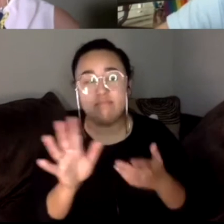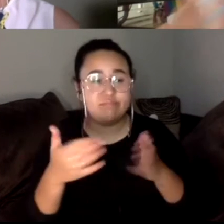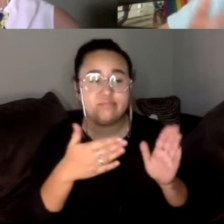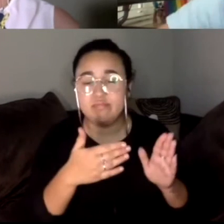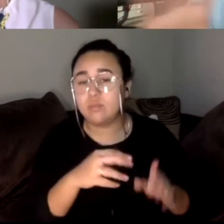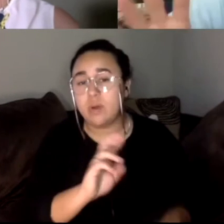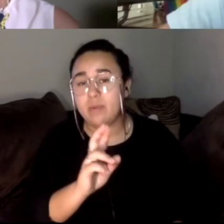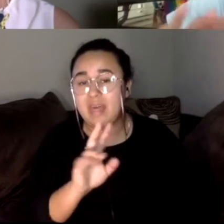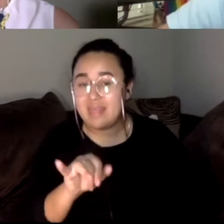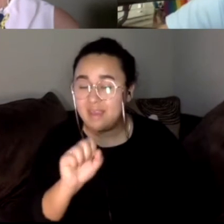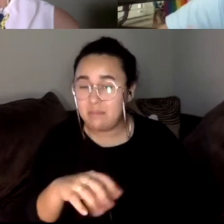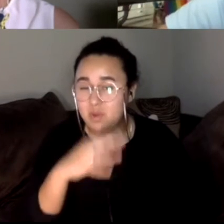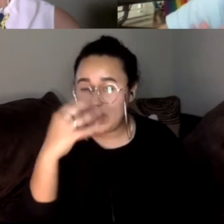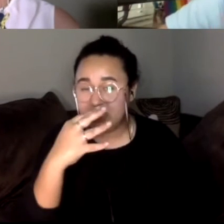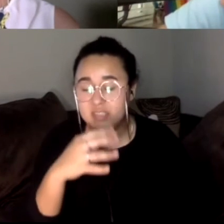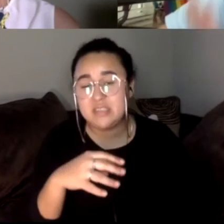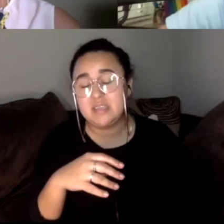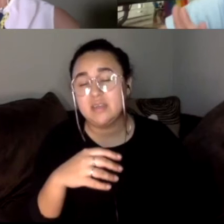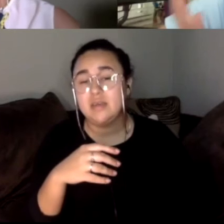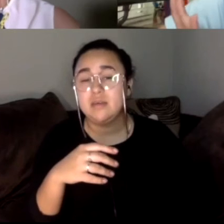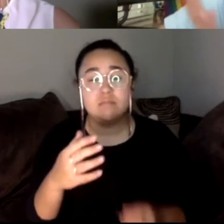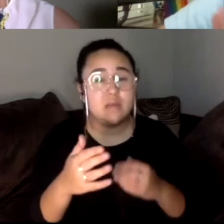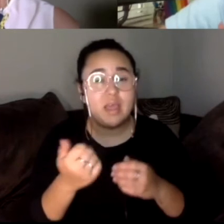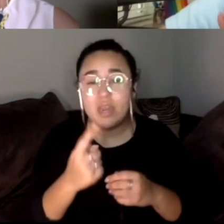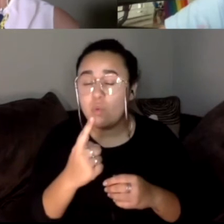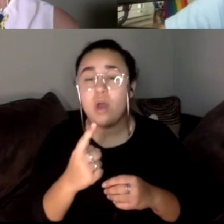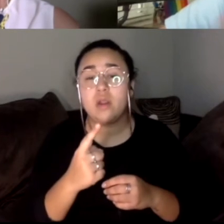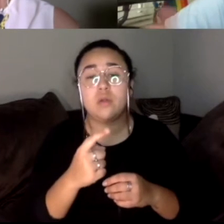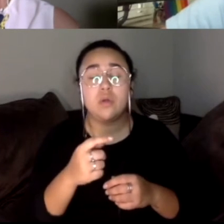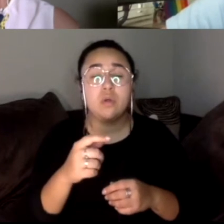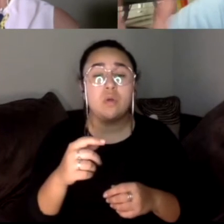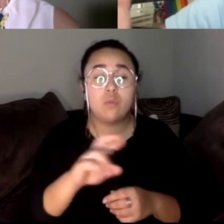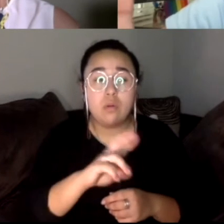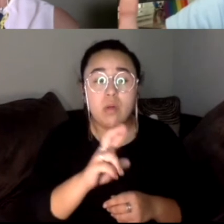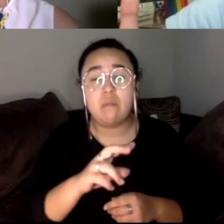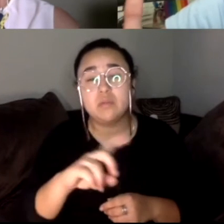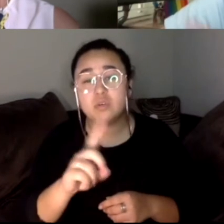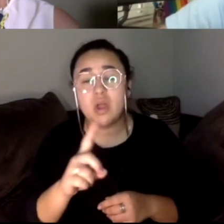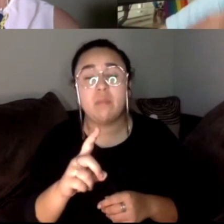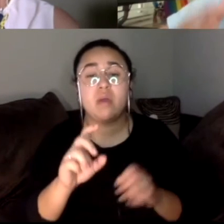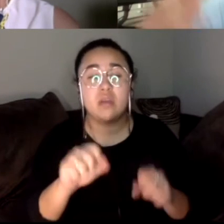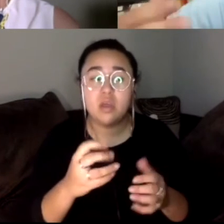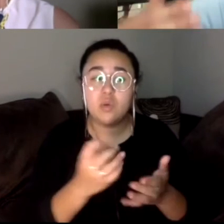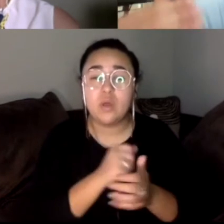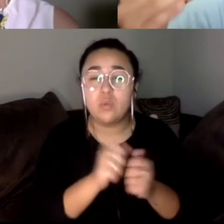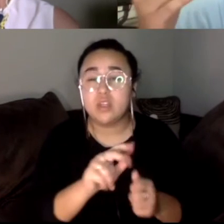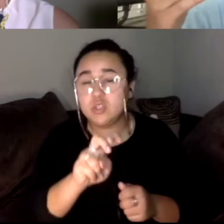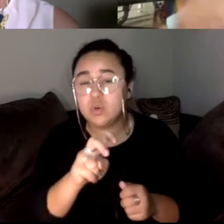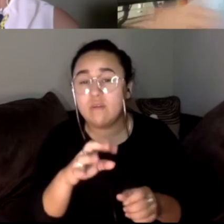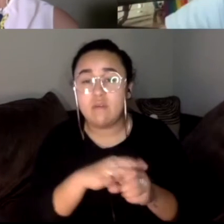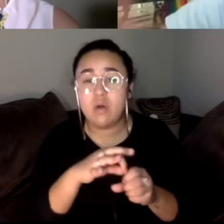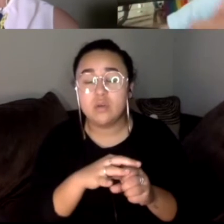anyone Republican or a Democrat or any other governor candidate running could win with, say, 200 votes. It's just whoever has